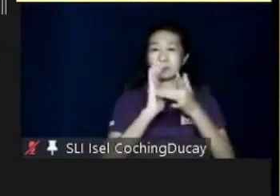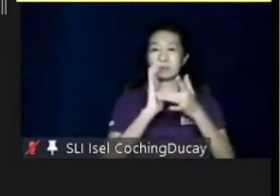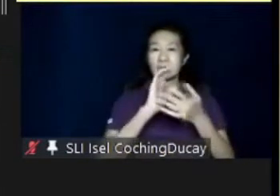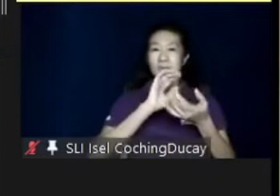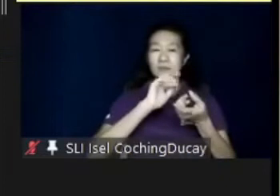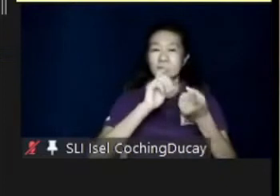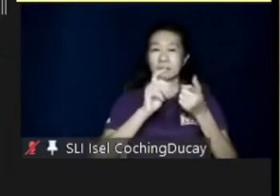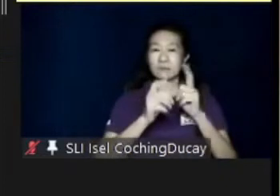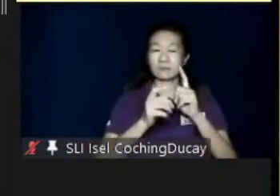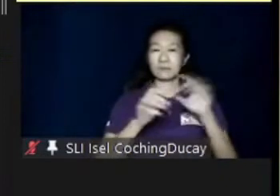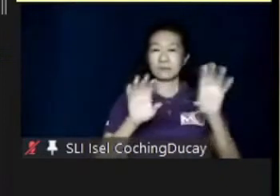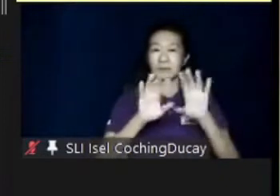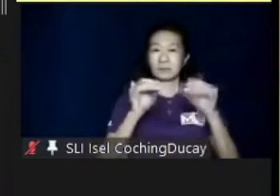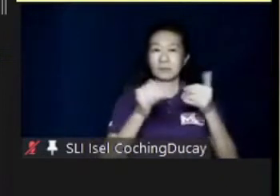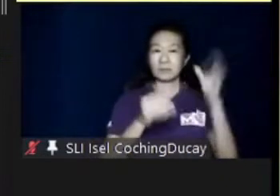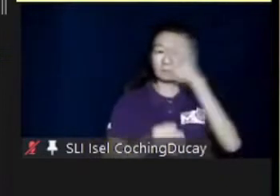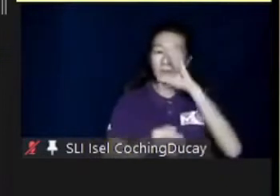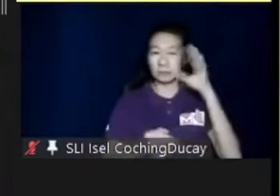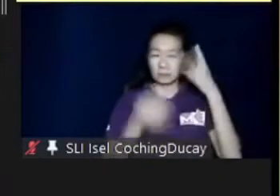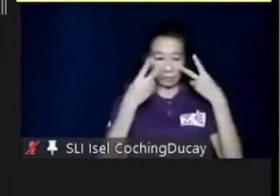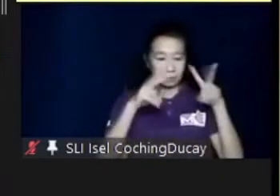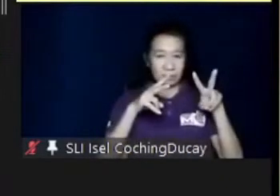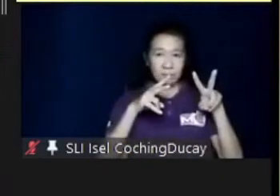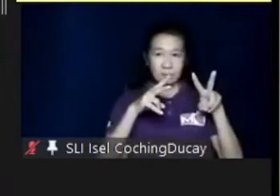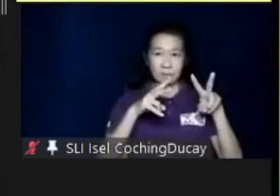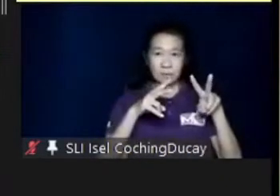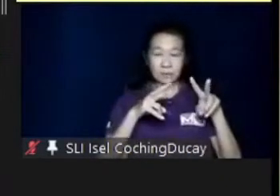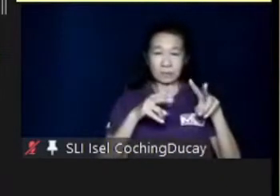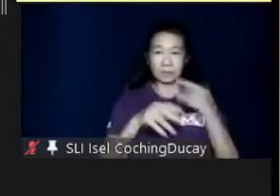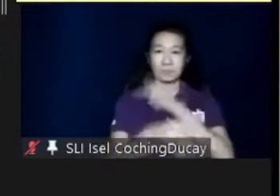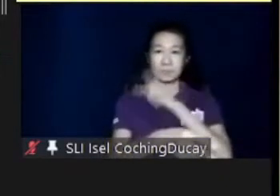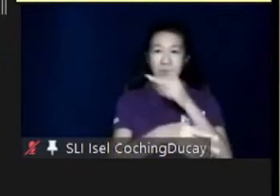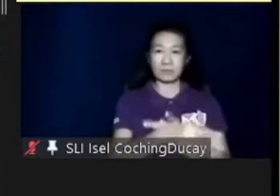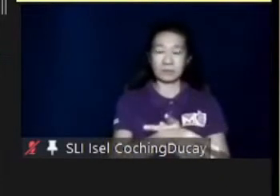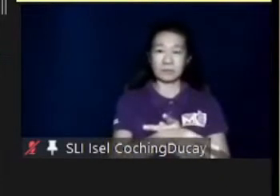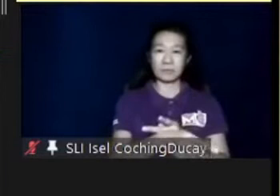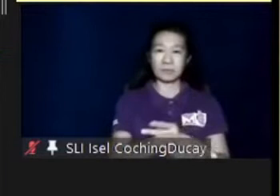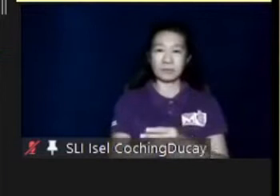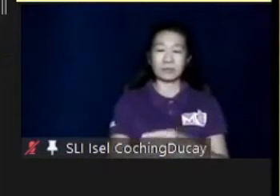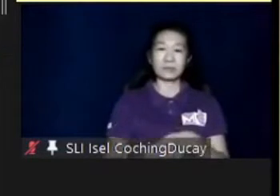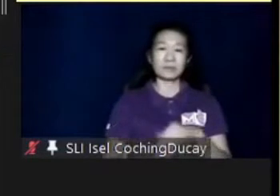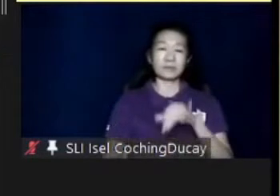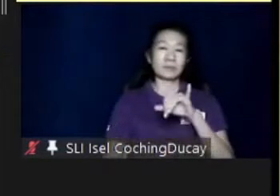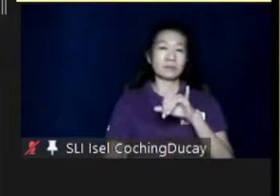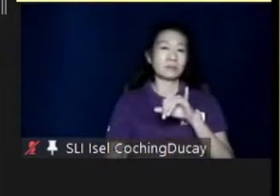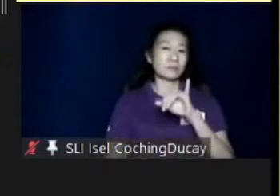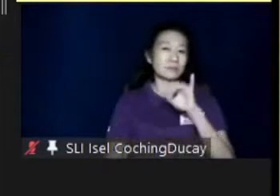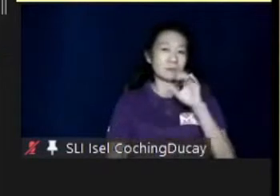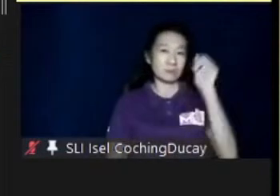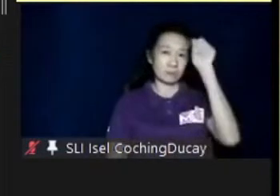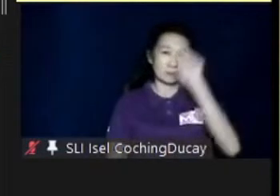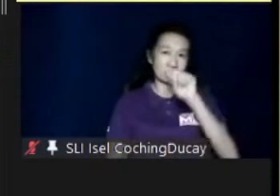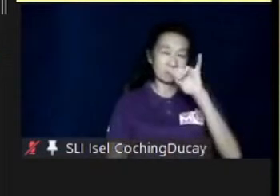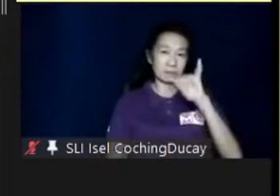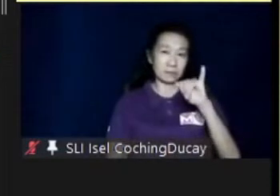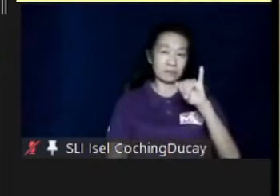and companies who are looking at harnessing the power of artificial intelligence in their applications